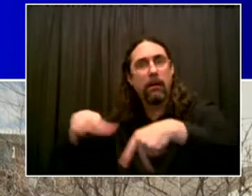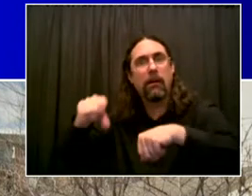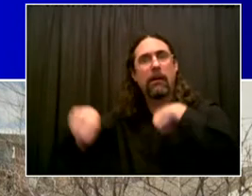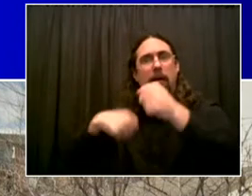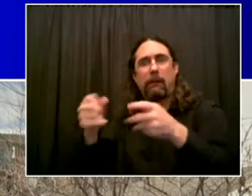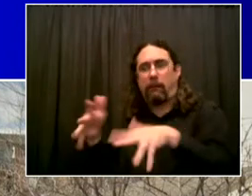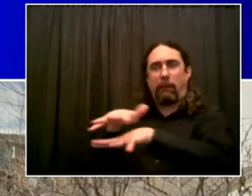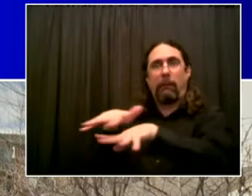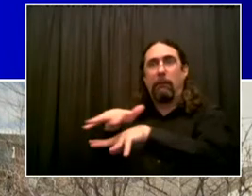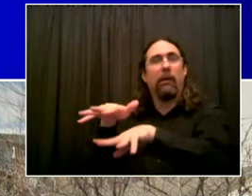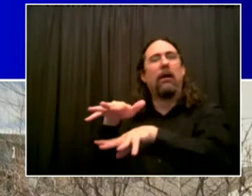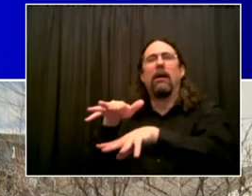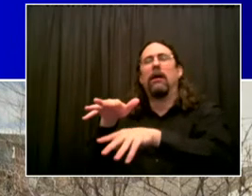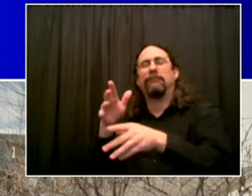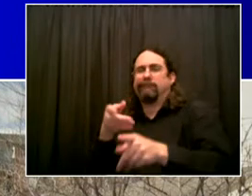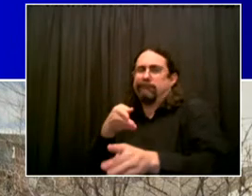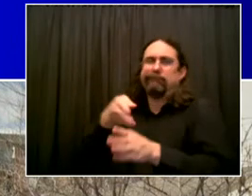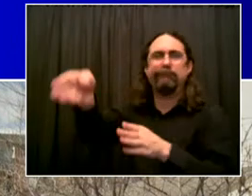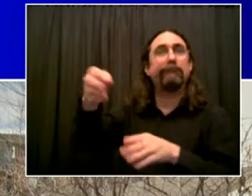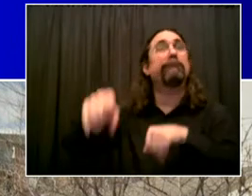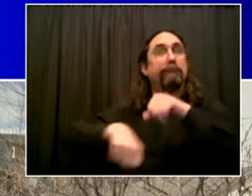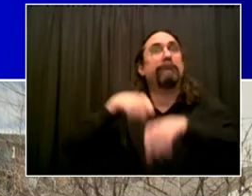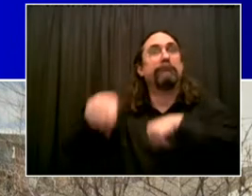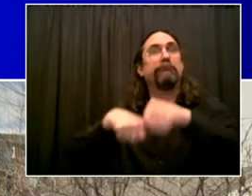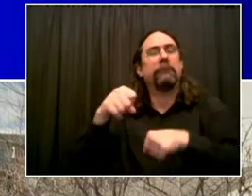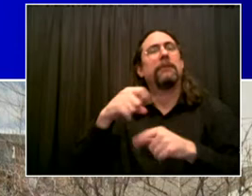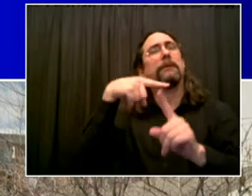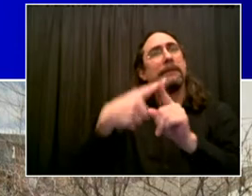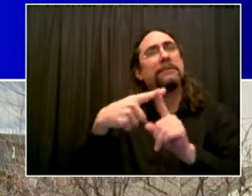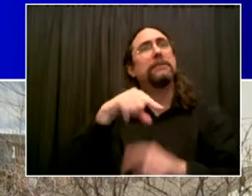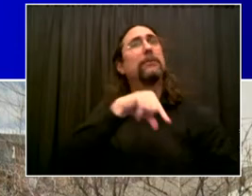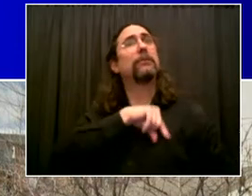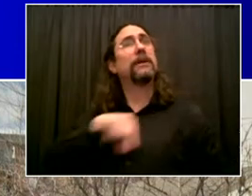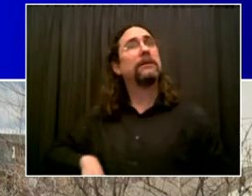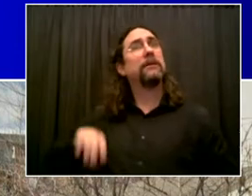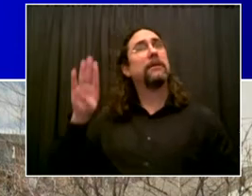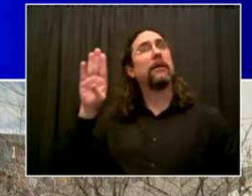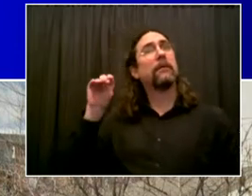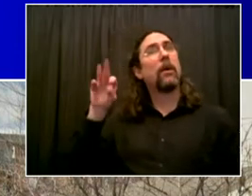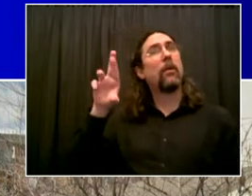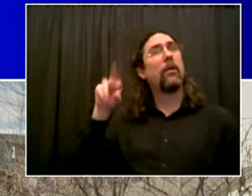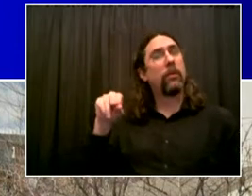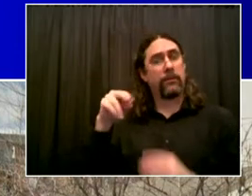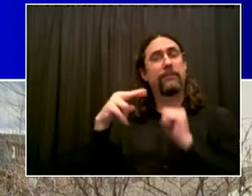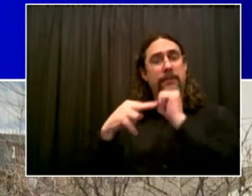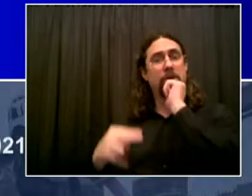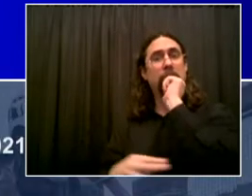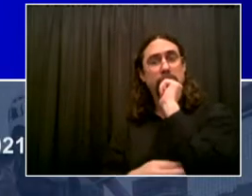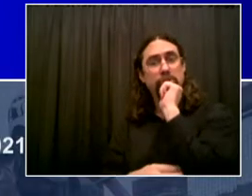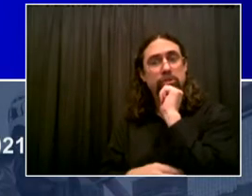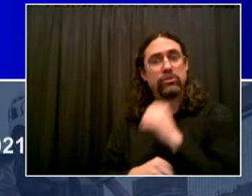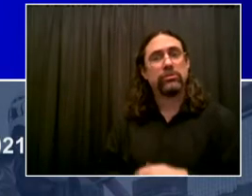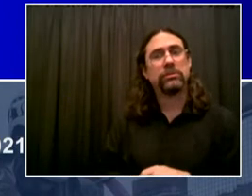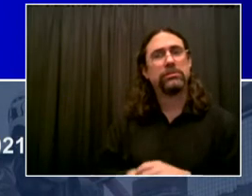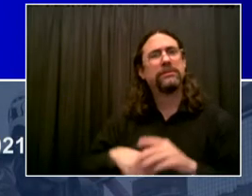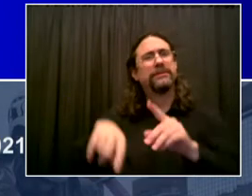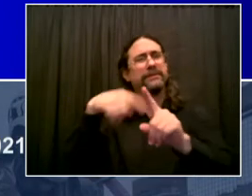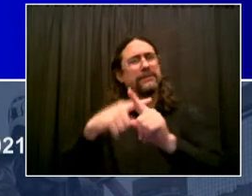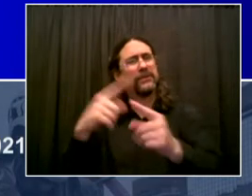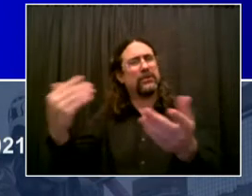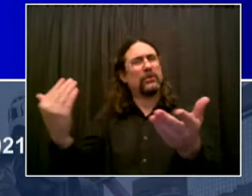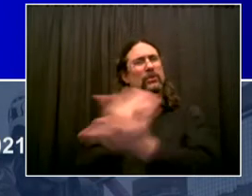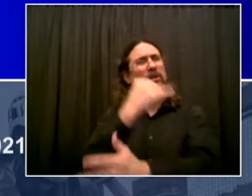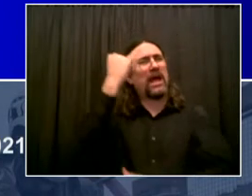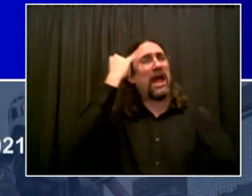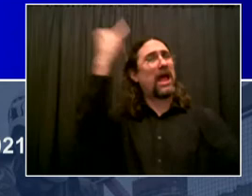announce where the first bike boulevards will be in all five boroughs. 21st Street in Brooklyn, South Slope in Brooklyn.